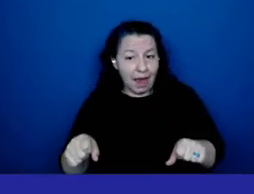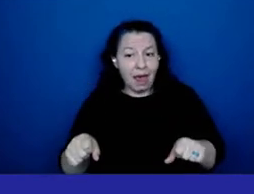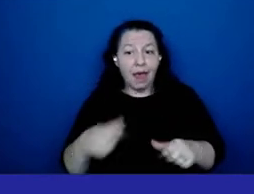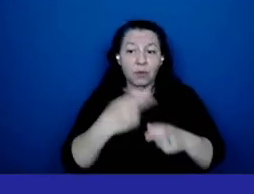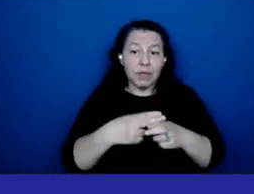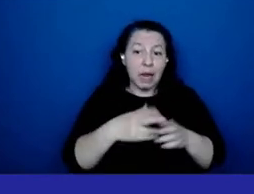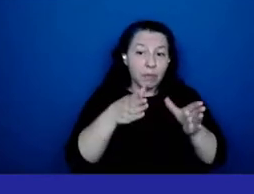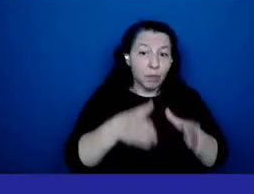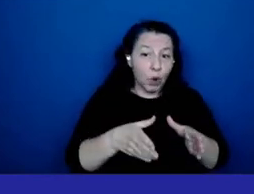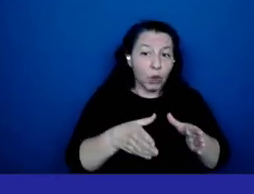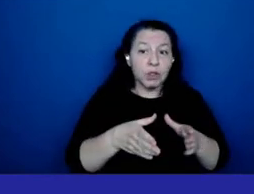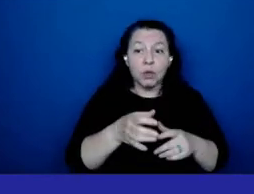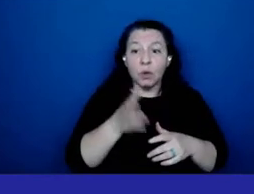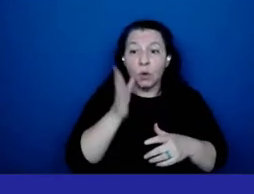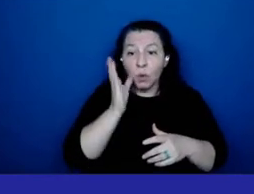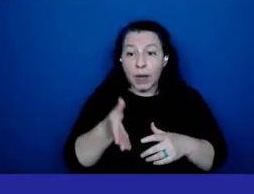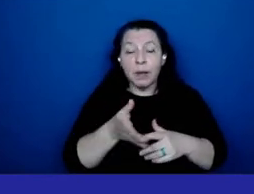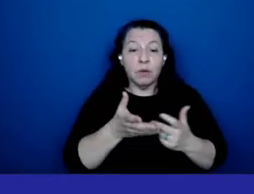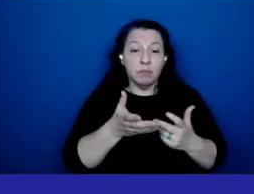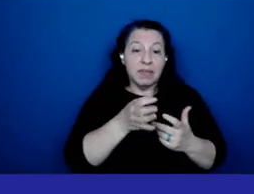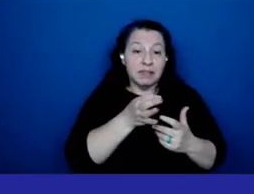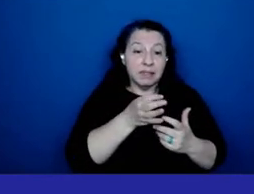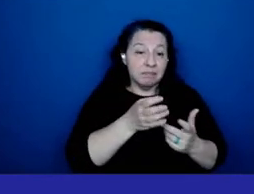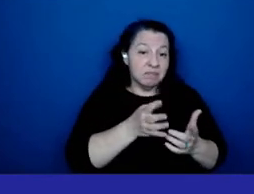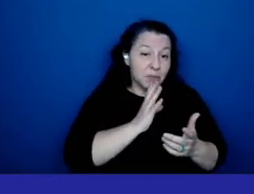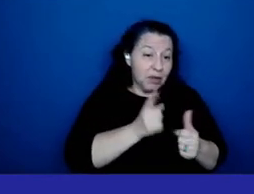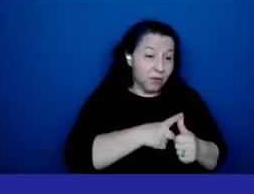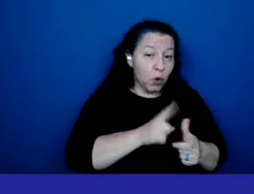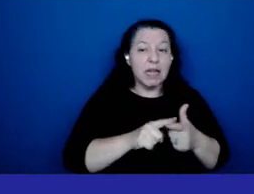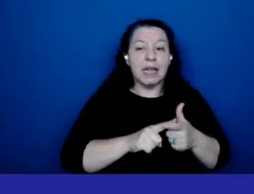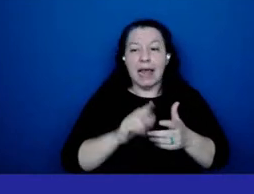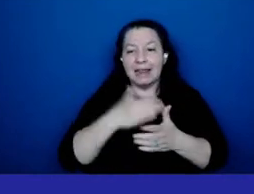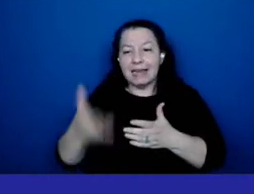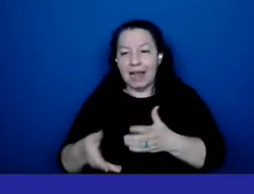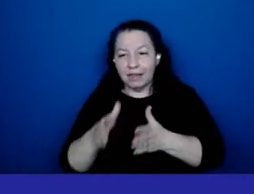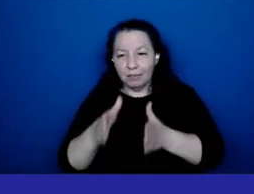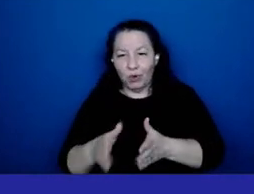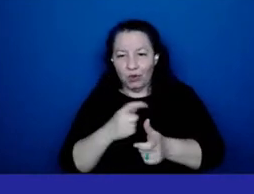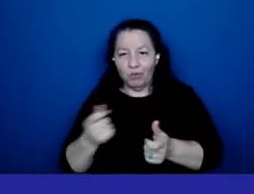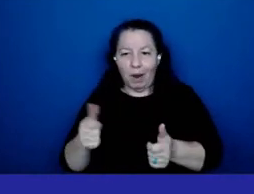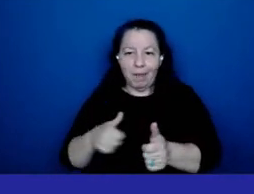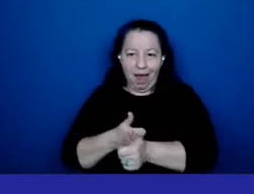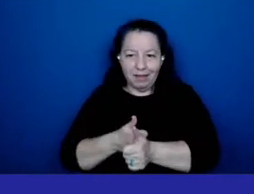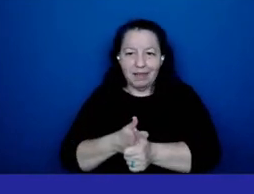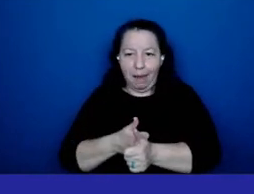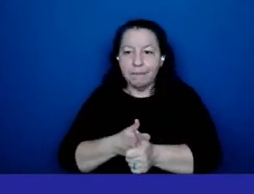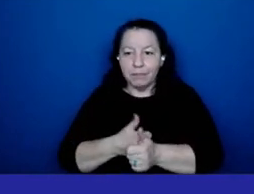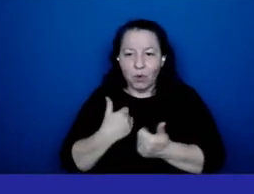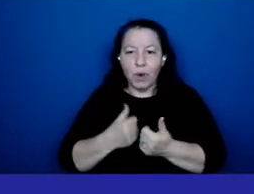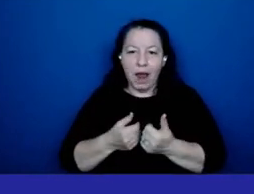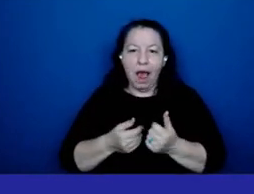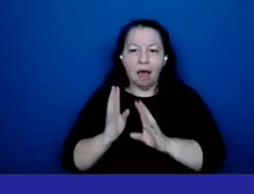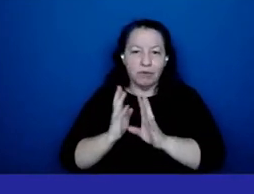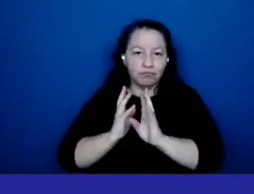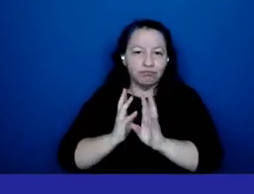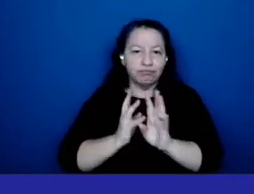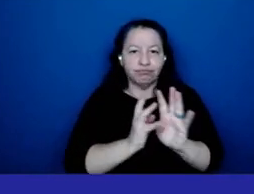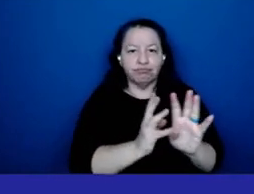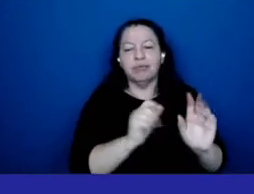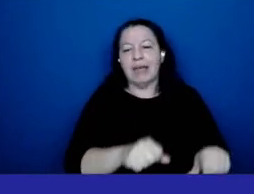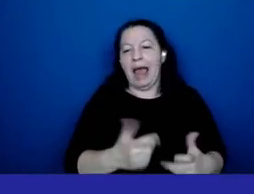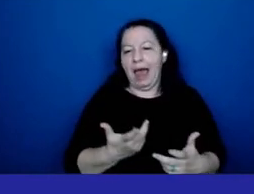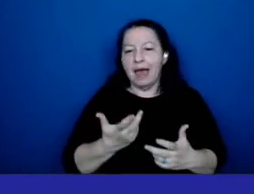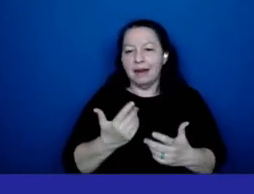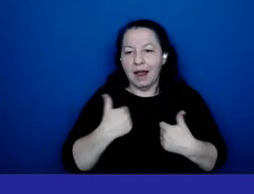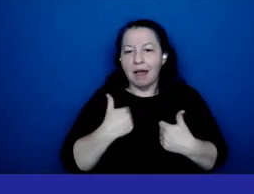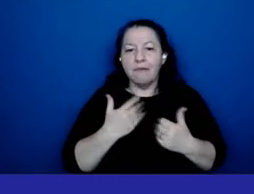person who's coming right after them so that they can be prepared on the aisle or otherwise able to get um to the microphone as quickly